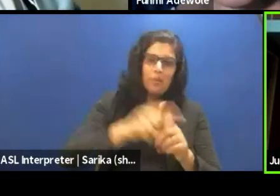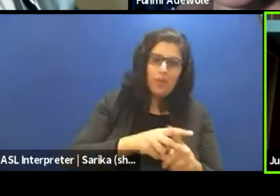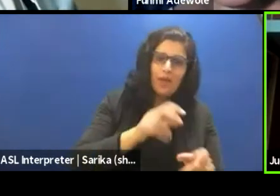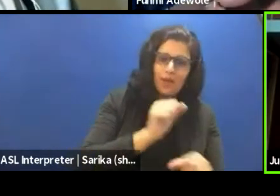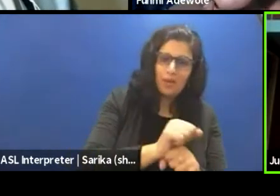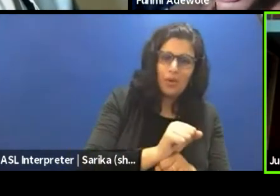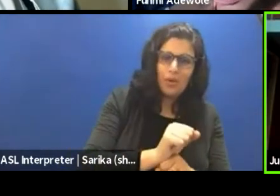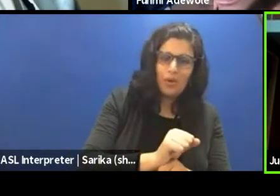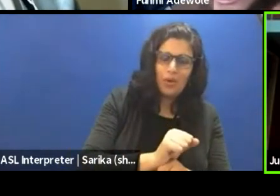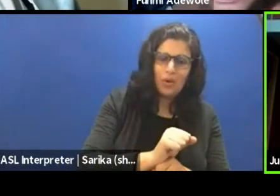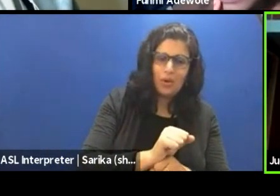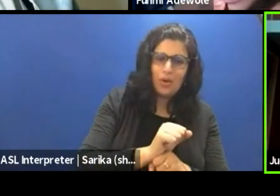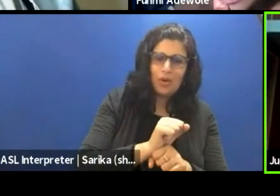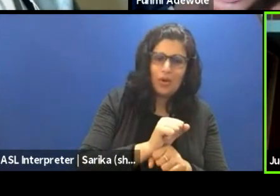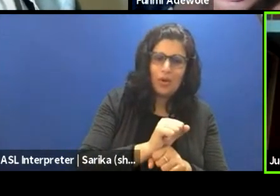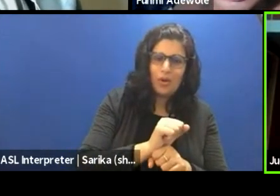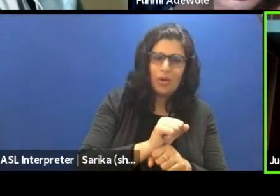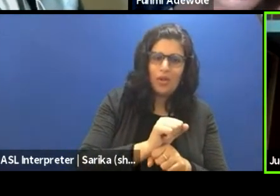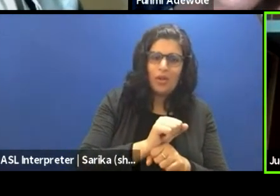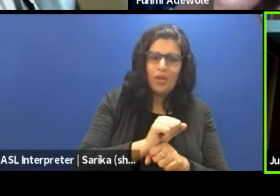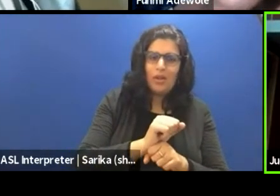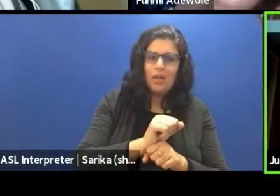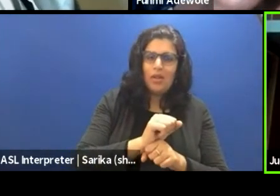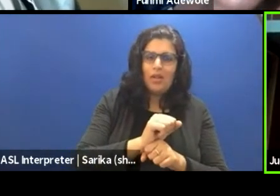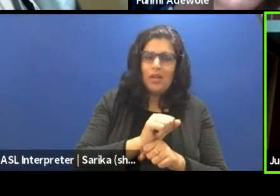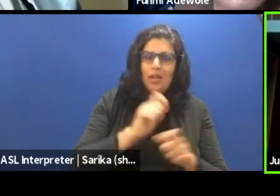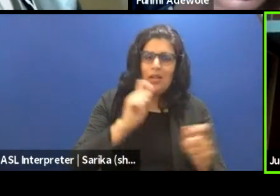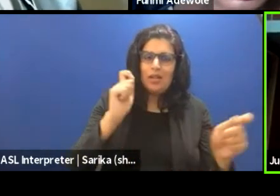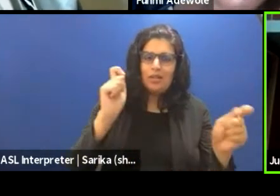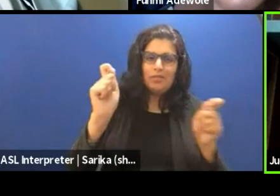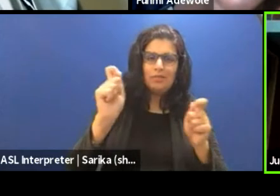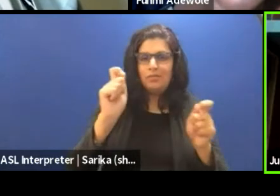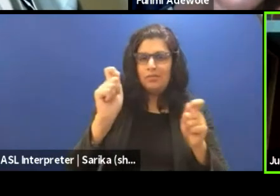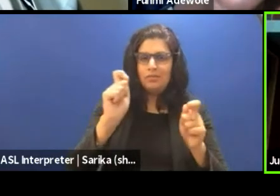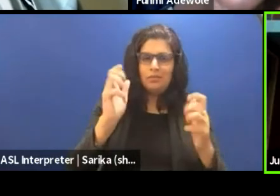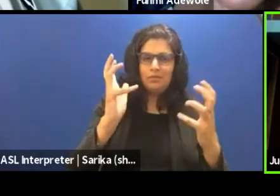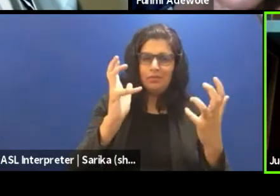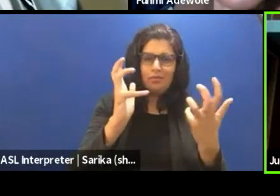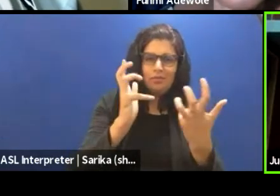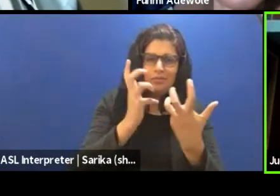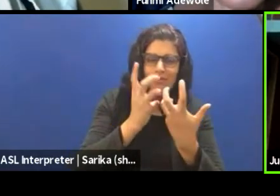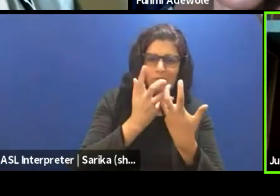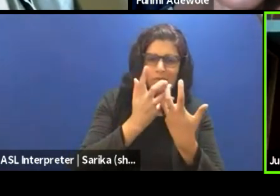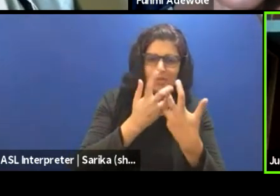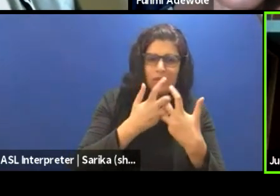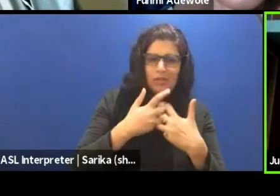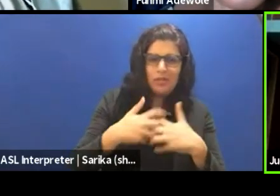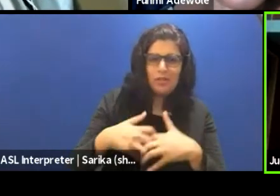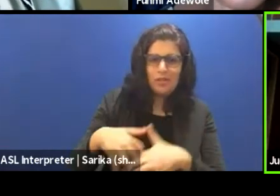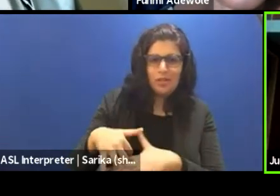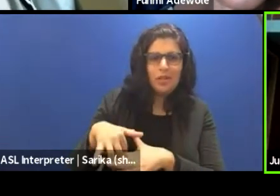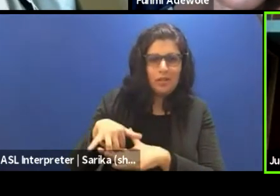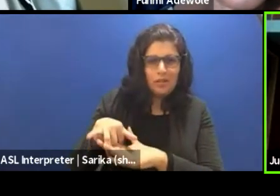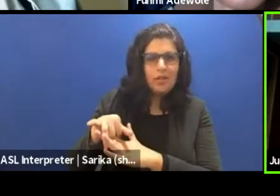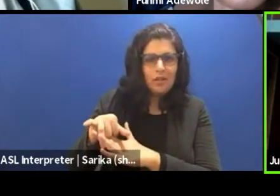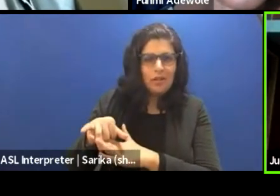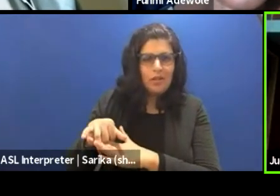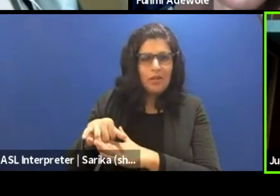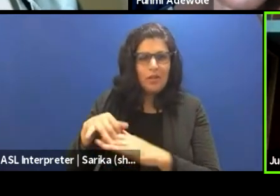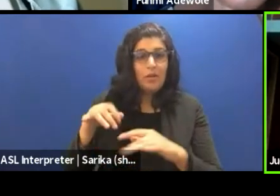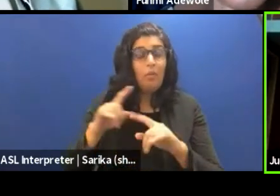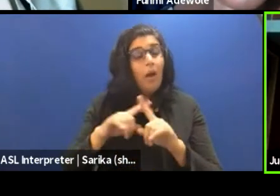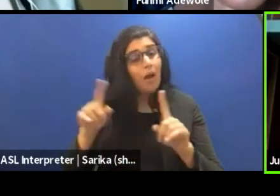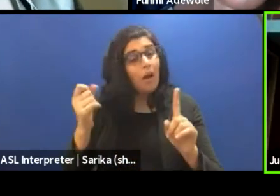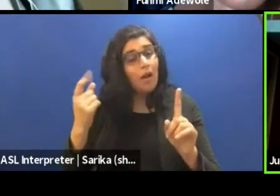of course, I morph or merge or do something to it to encapsulate that. But that being